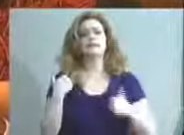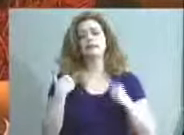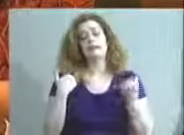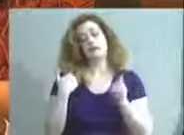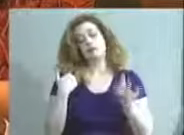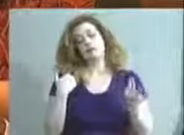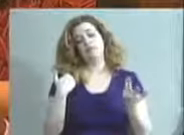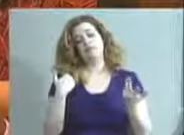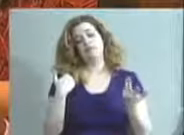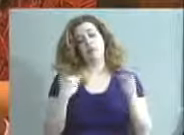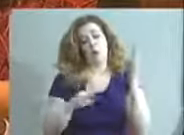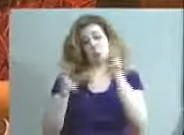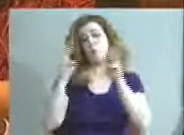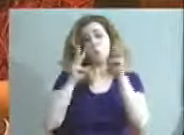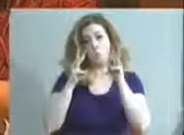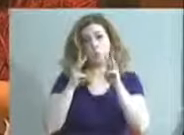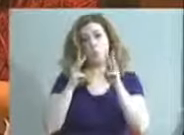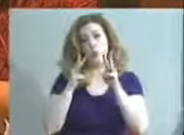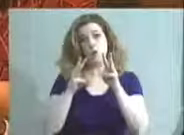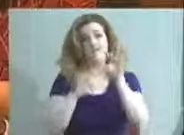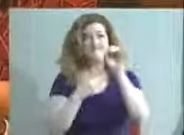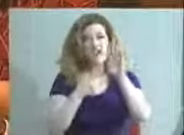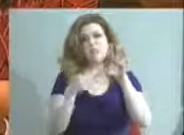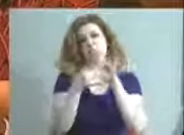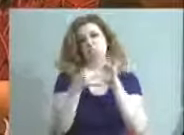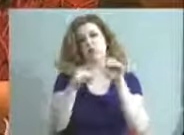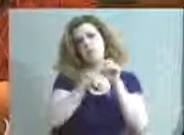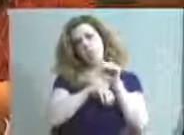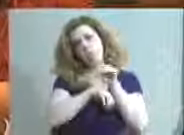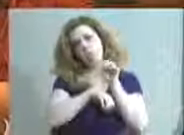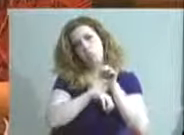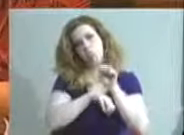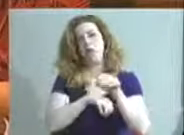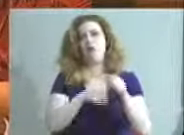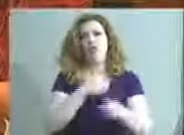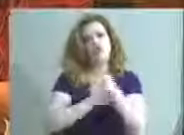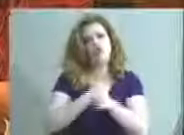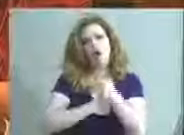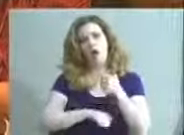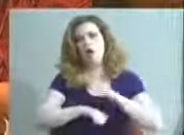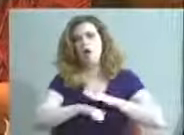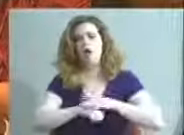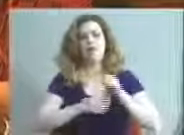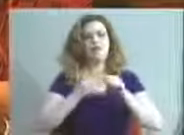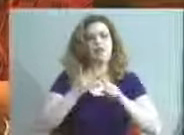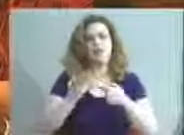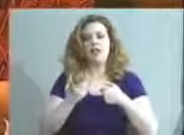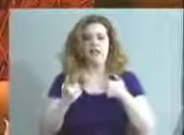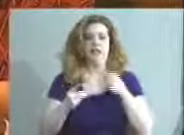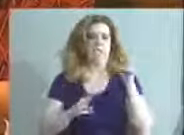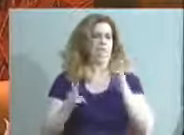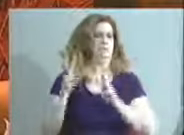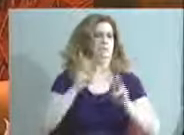worried they're getting Facebook messages, threats, and I'm just worried,